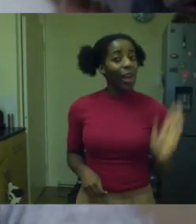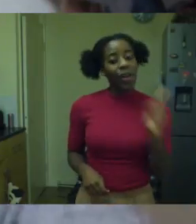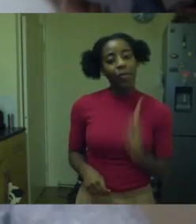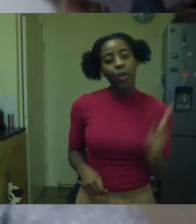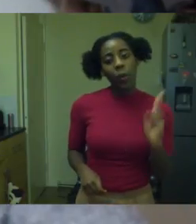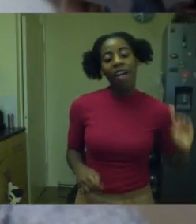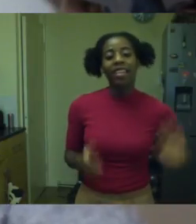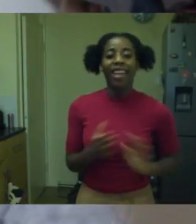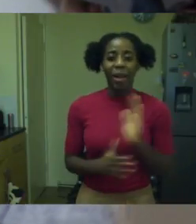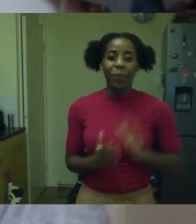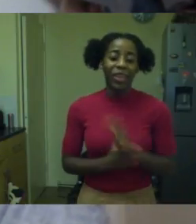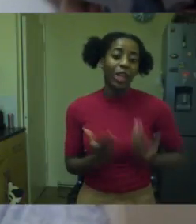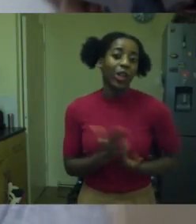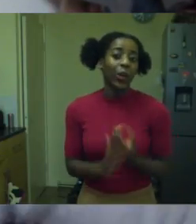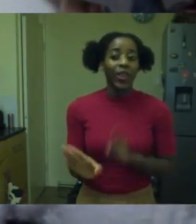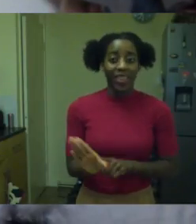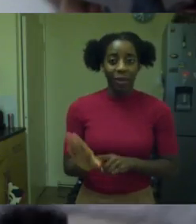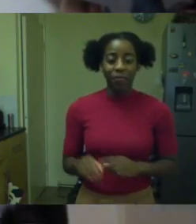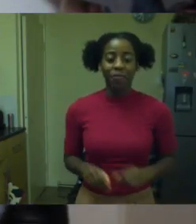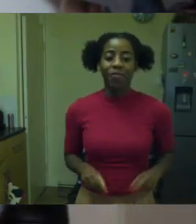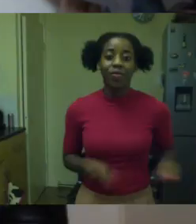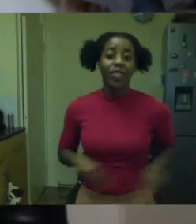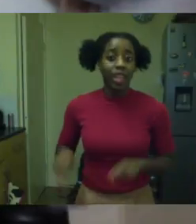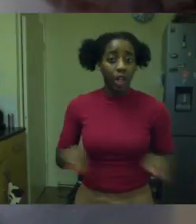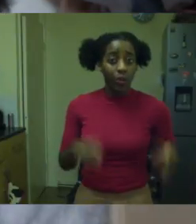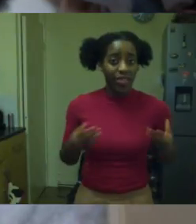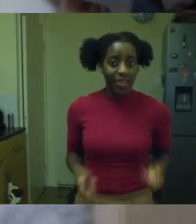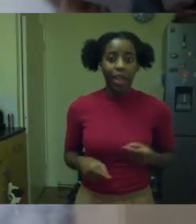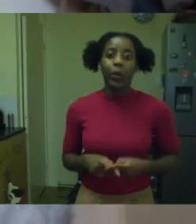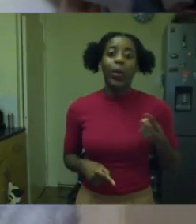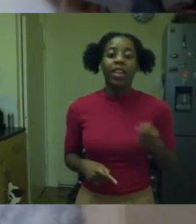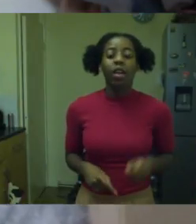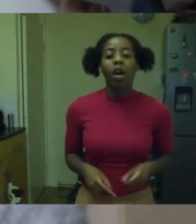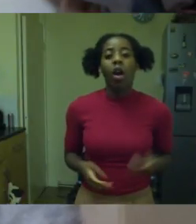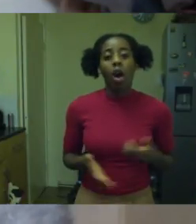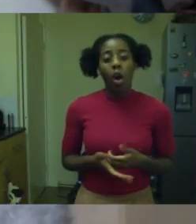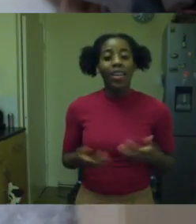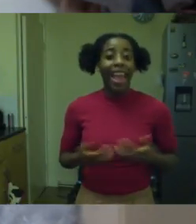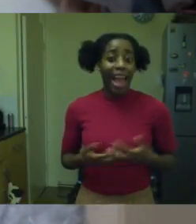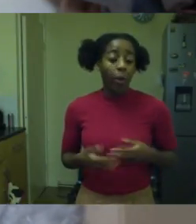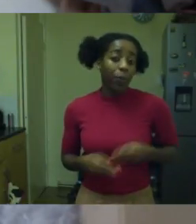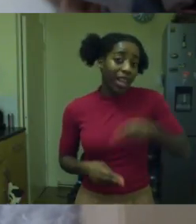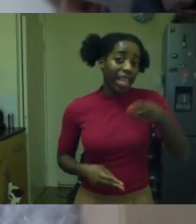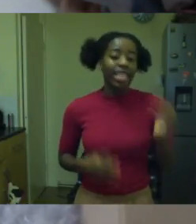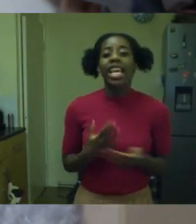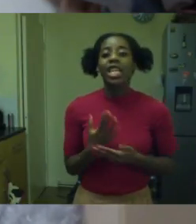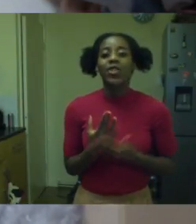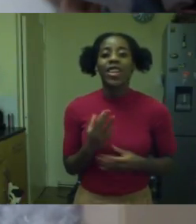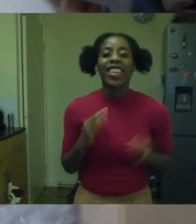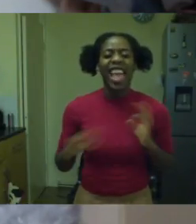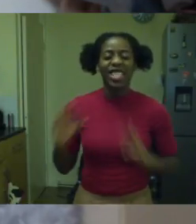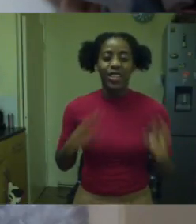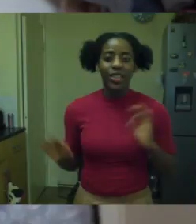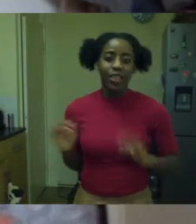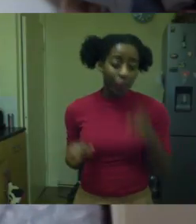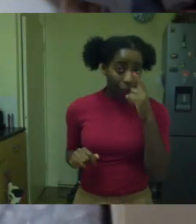Hello everyone and Happy New Year. So today's video is going to be a quick how-to video and it's